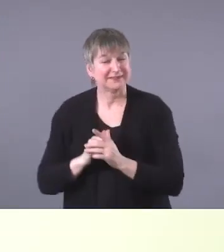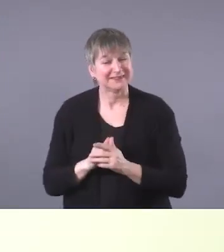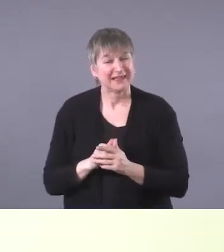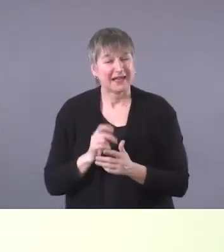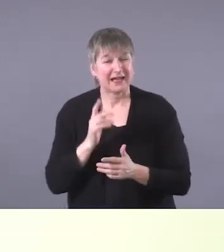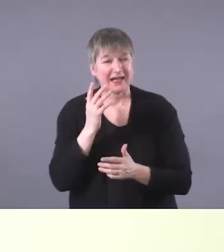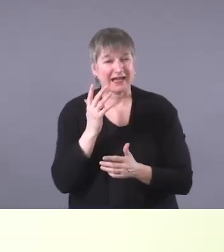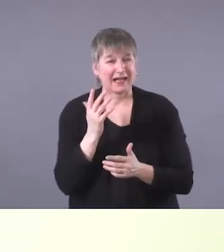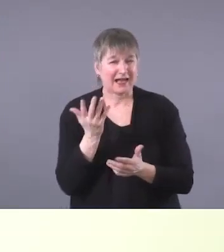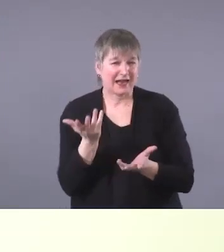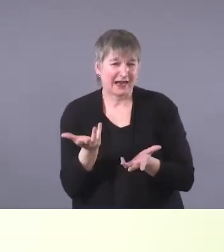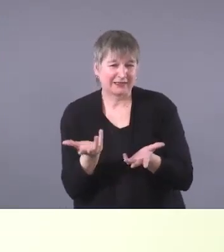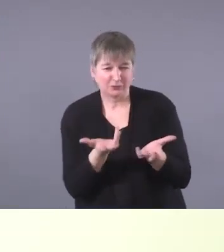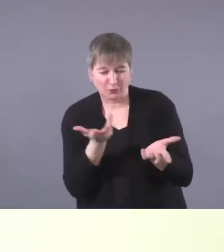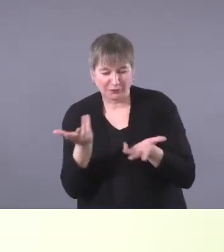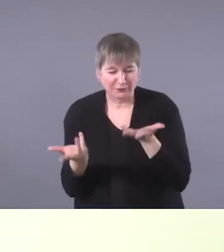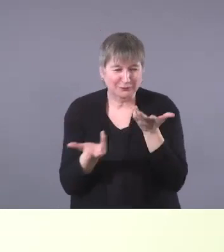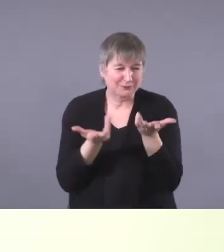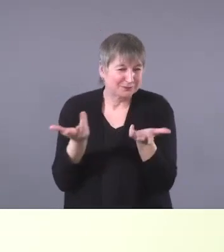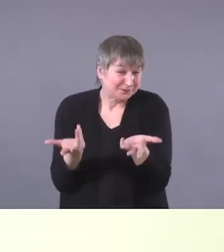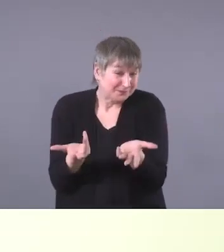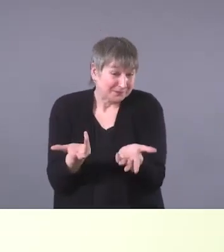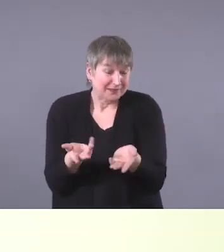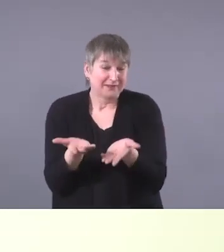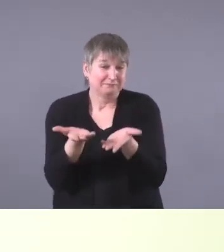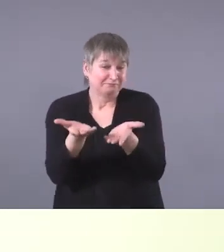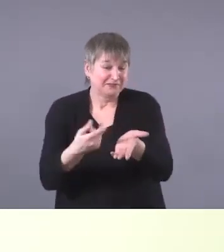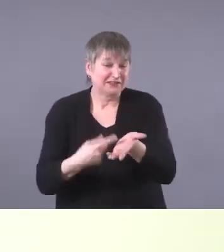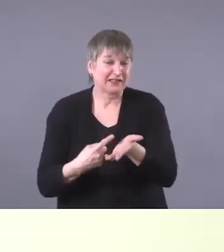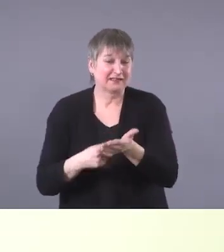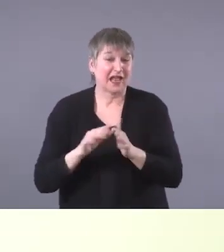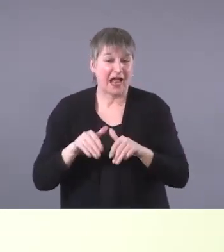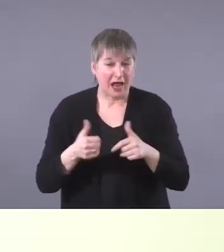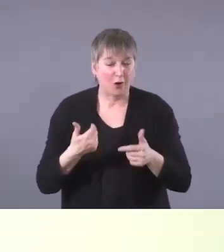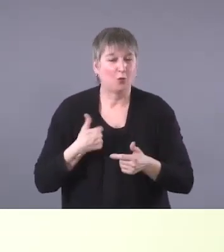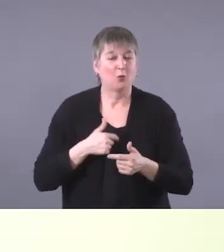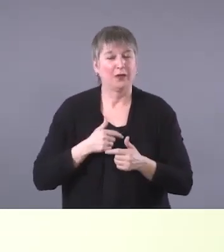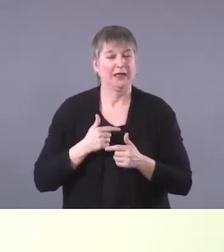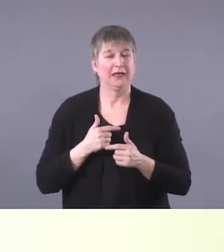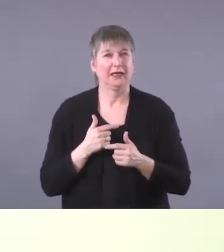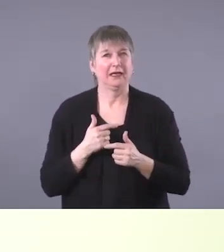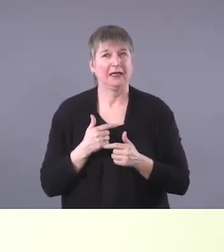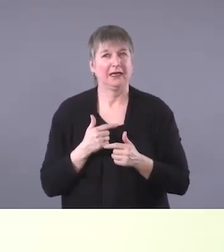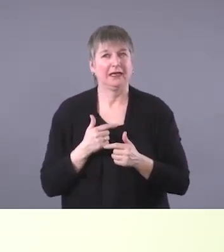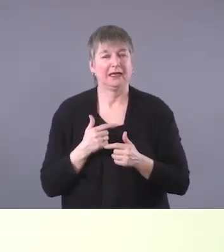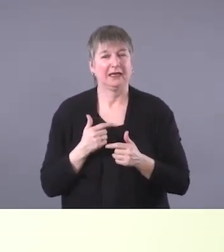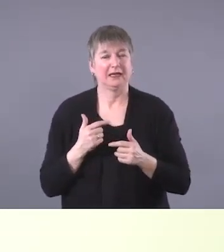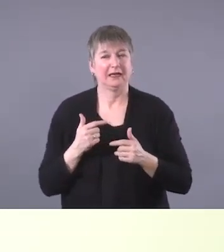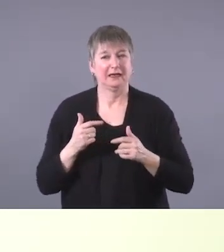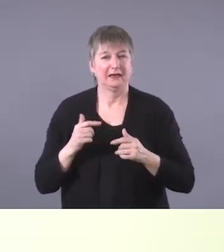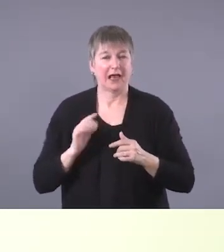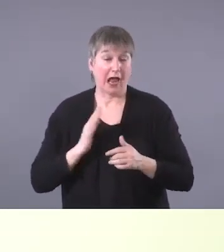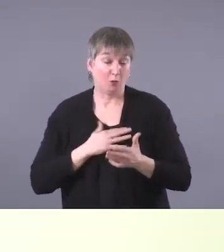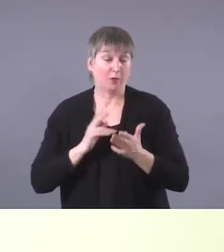to, um, discuss, uh, the ways that we came to that health or, or that our profession can contribute to the